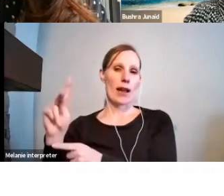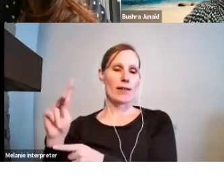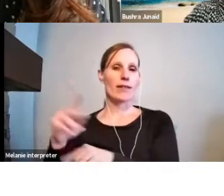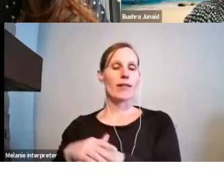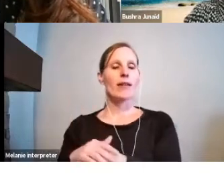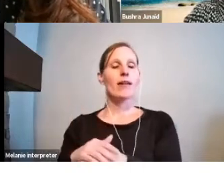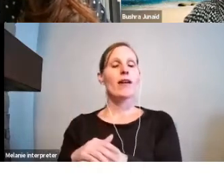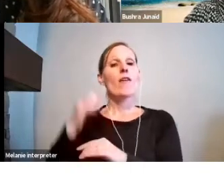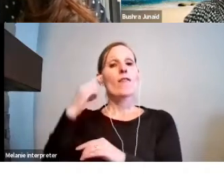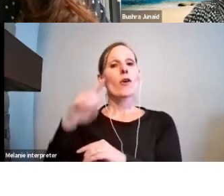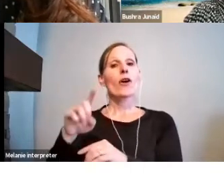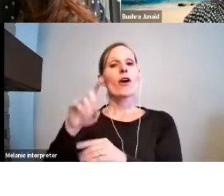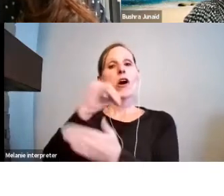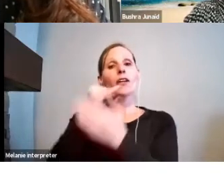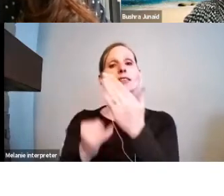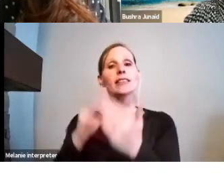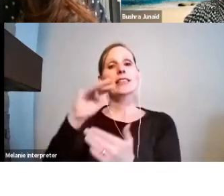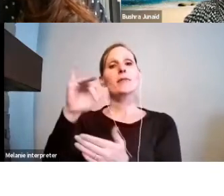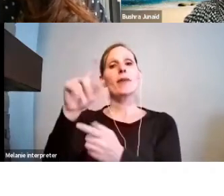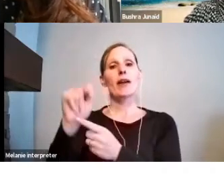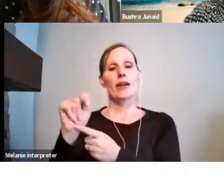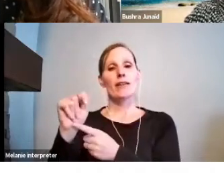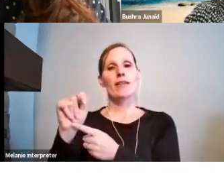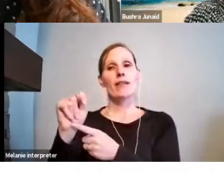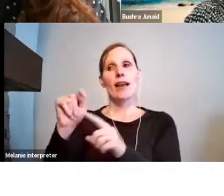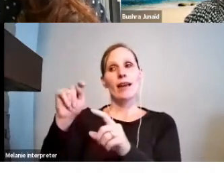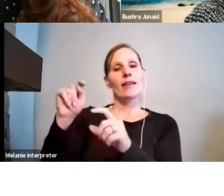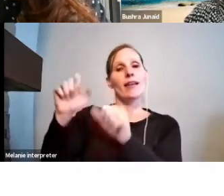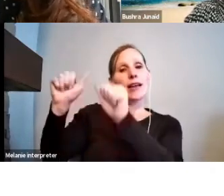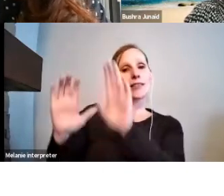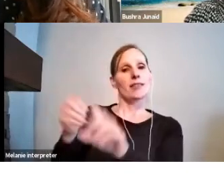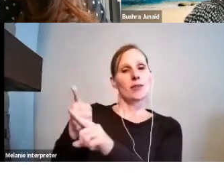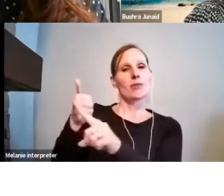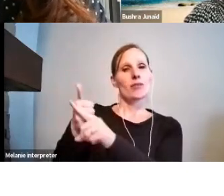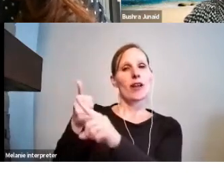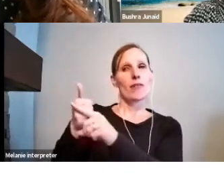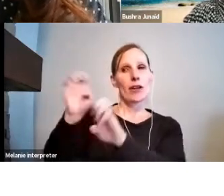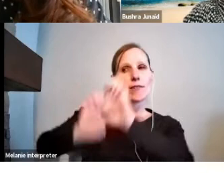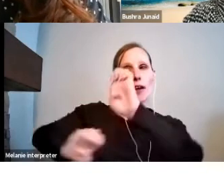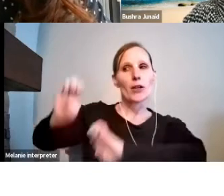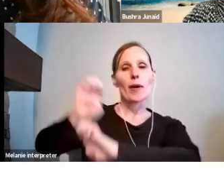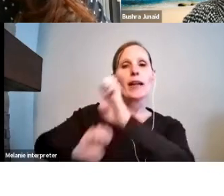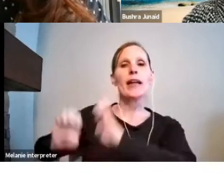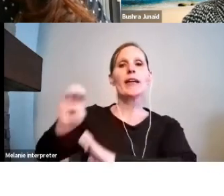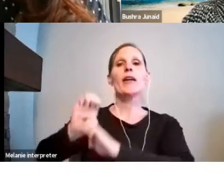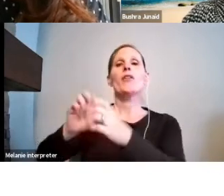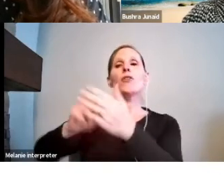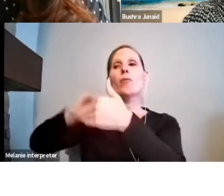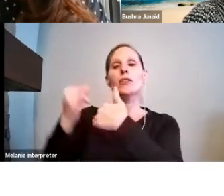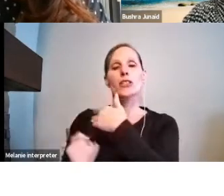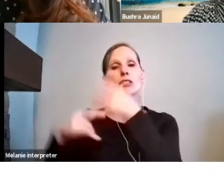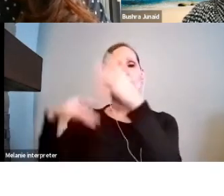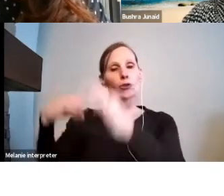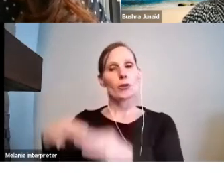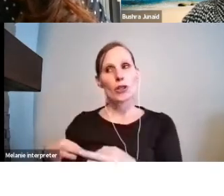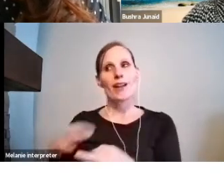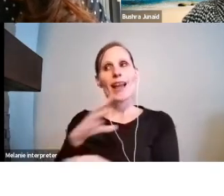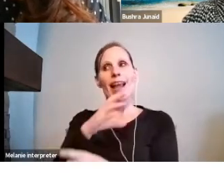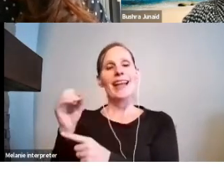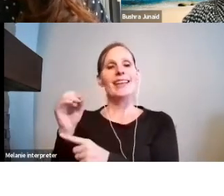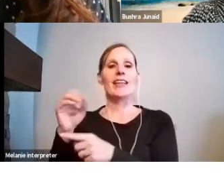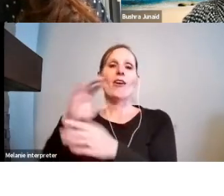artistic merit, assessors will be evaluating the artistic statement, the project description, as well as the artistic